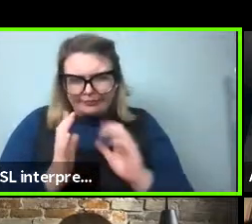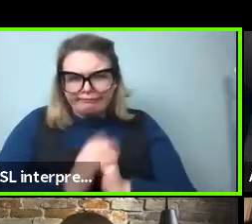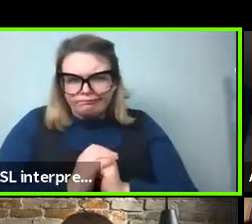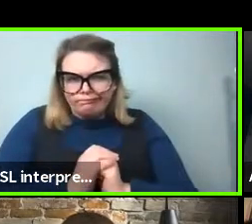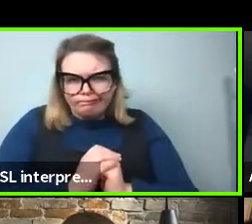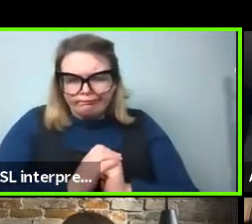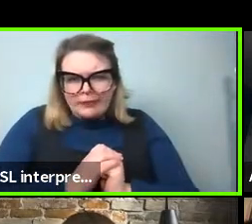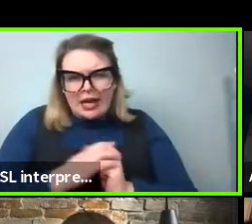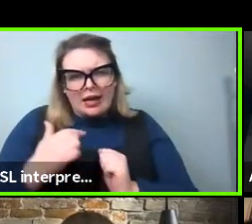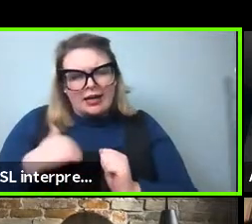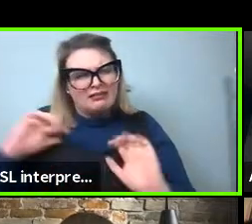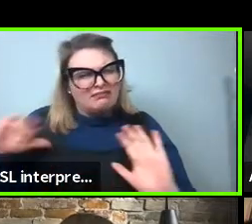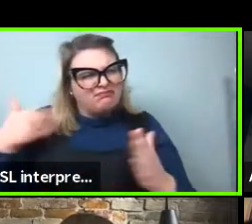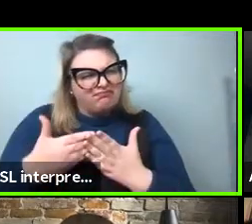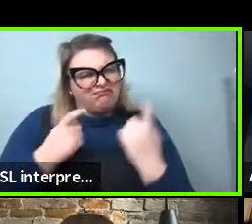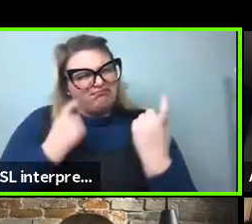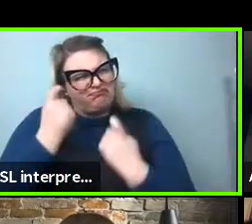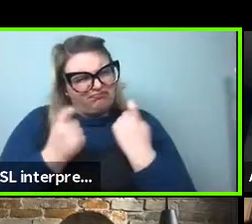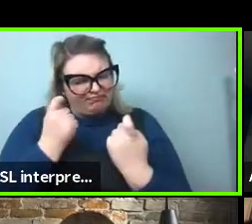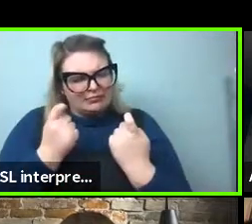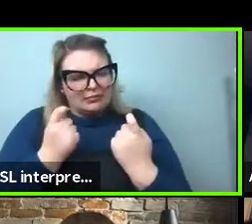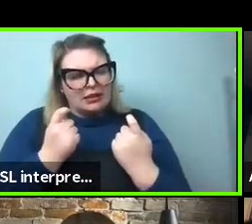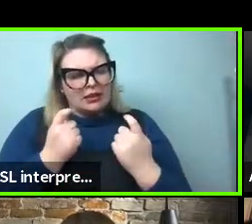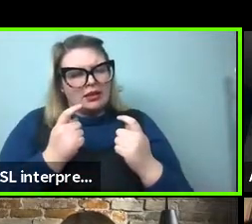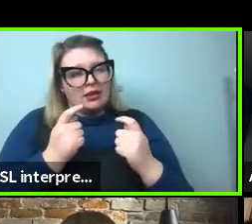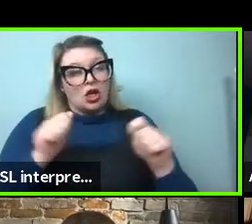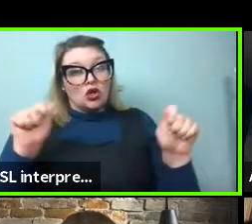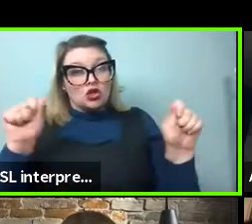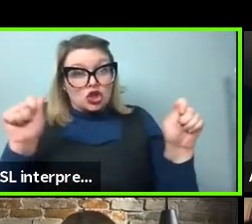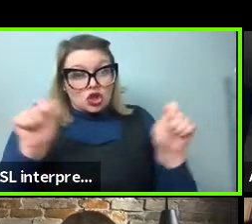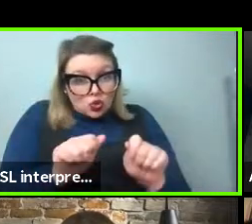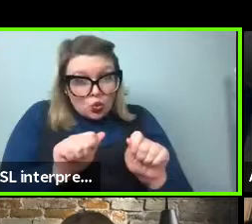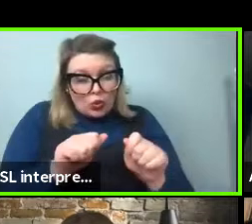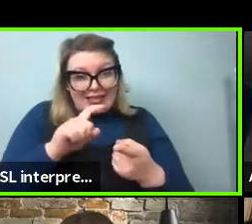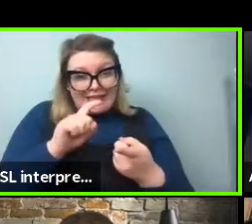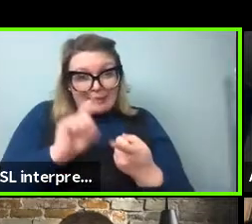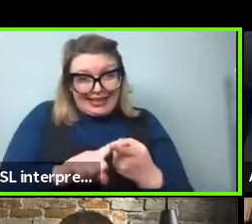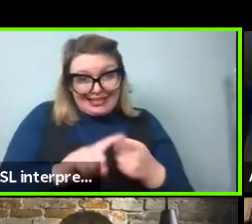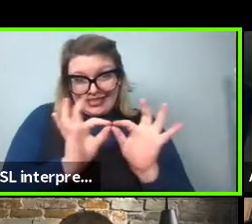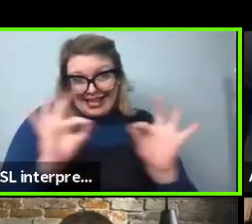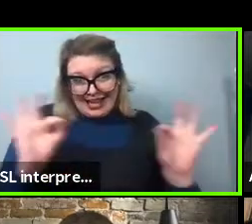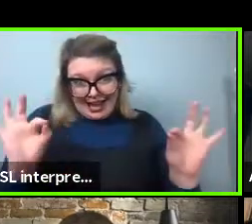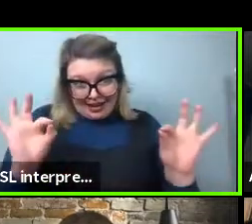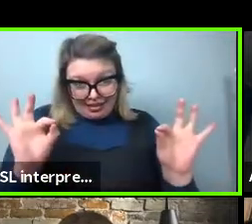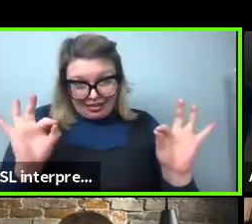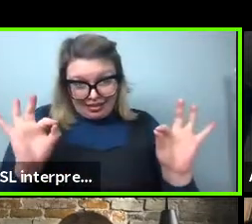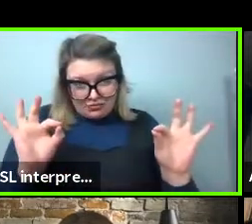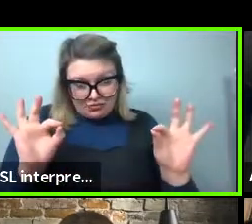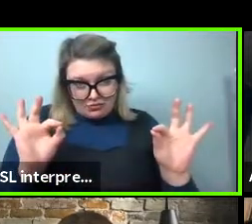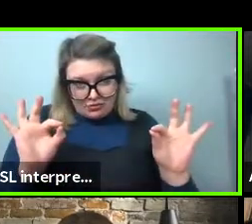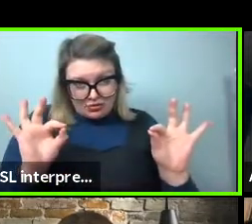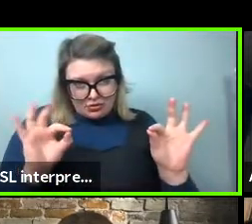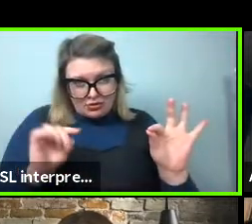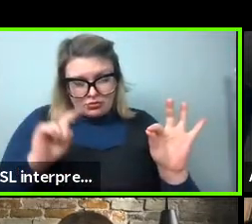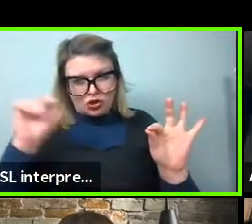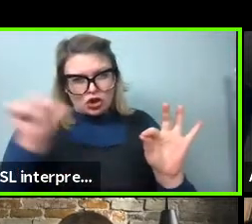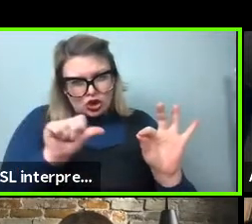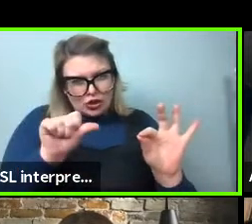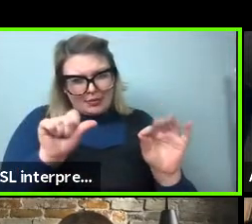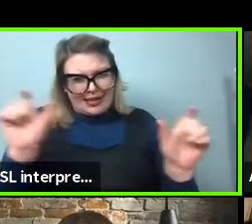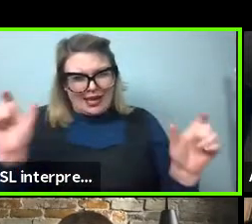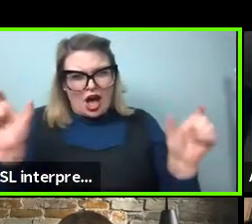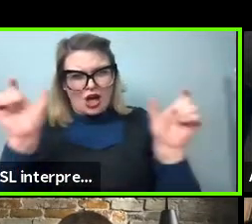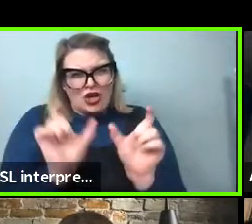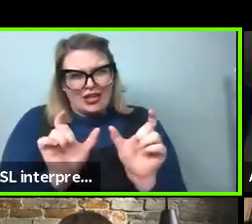it is that the short, the shortest dependency lens should sort of be adjacent elements